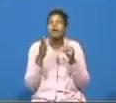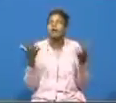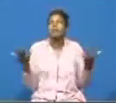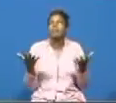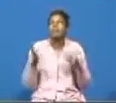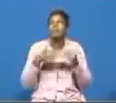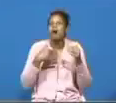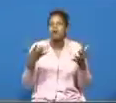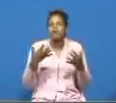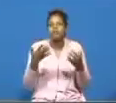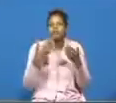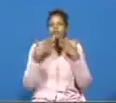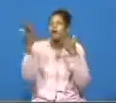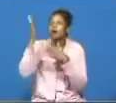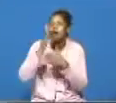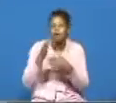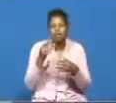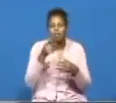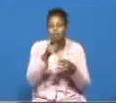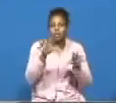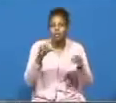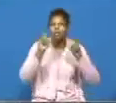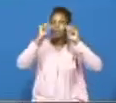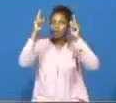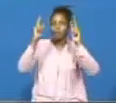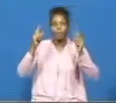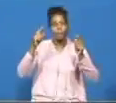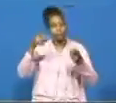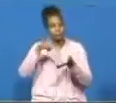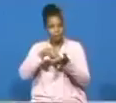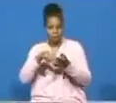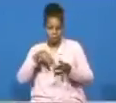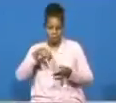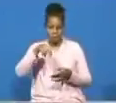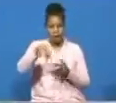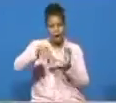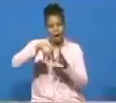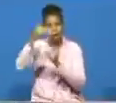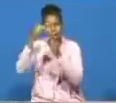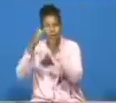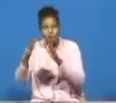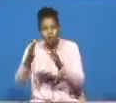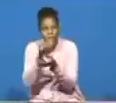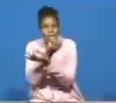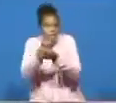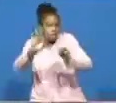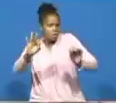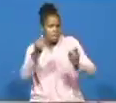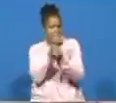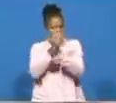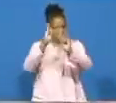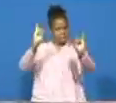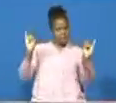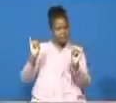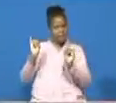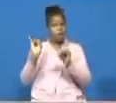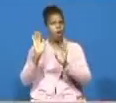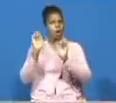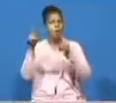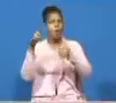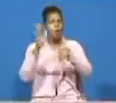thanks for you can wake up and get up and walk out of your house free and go on the road that